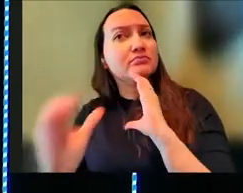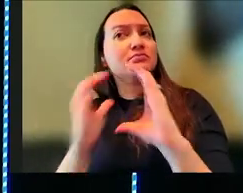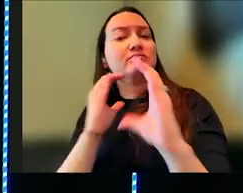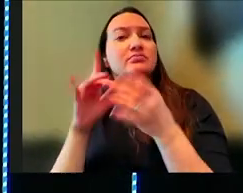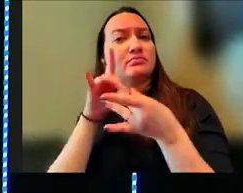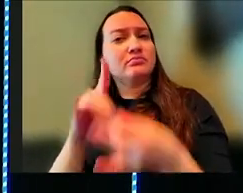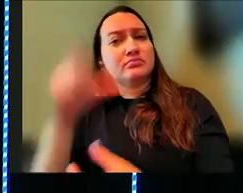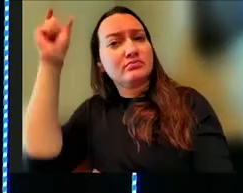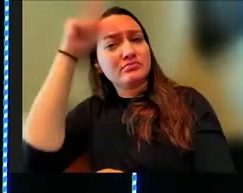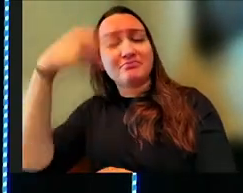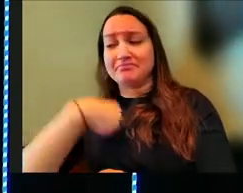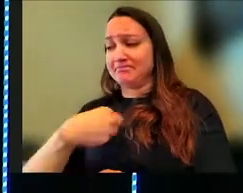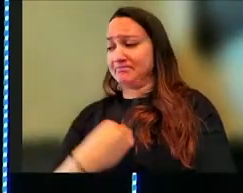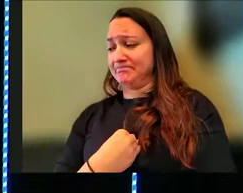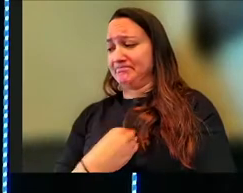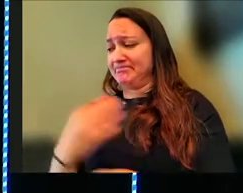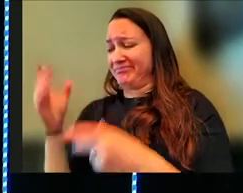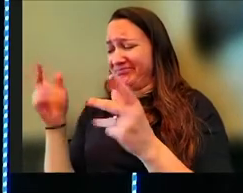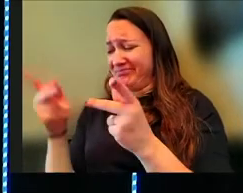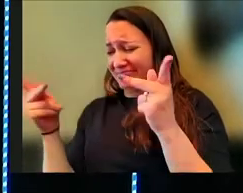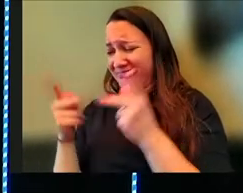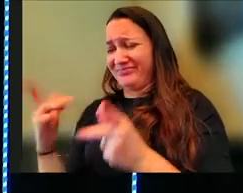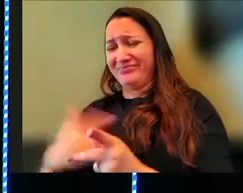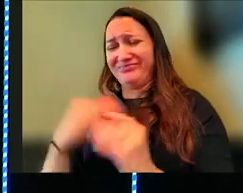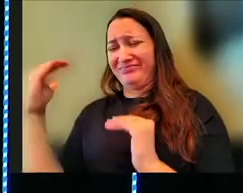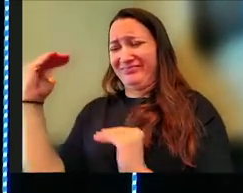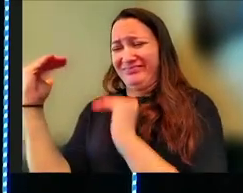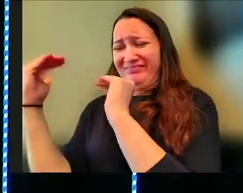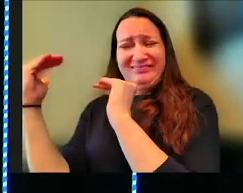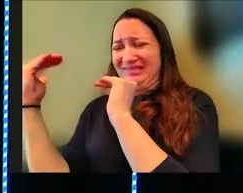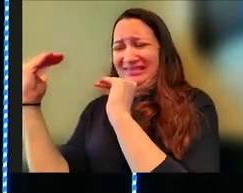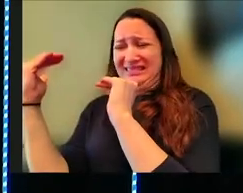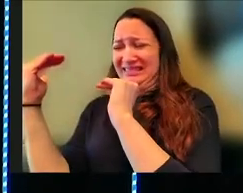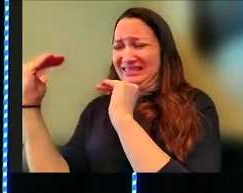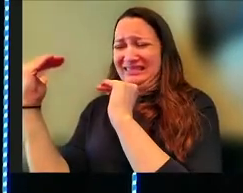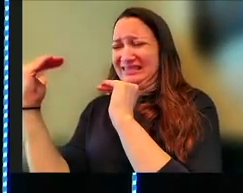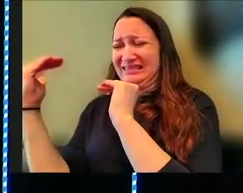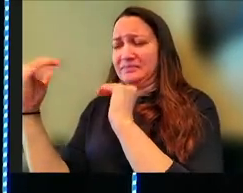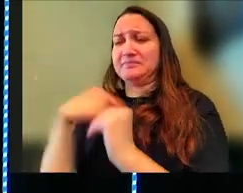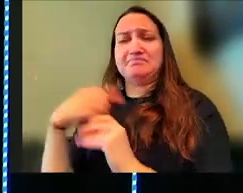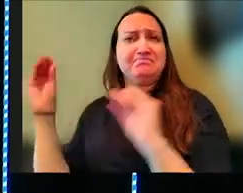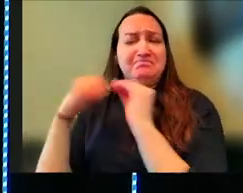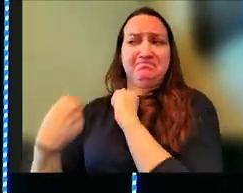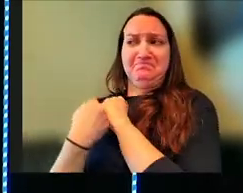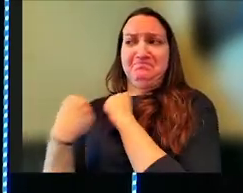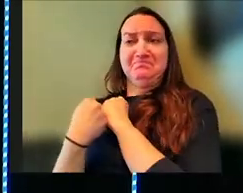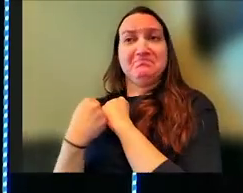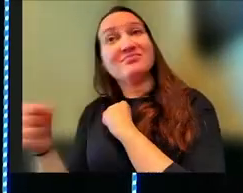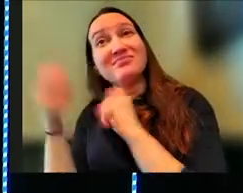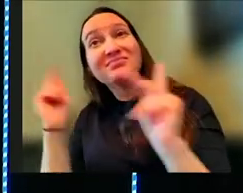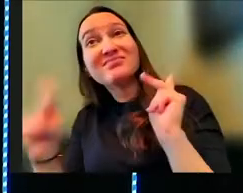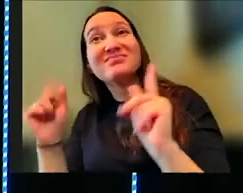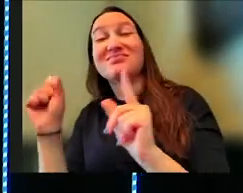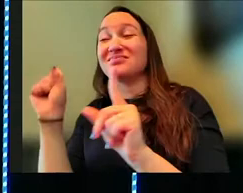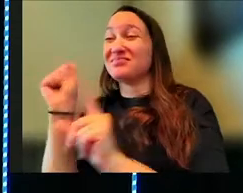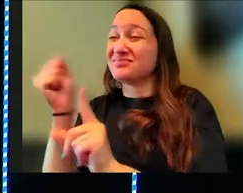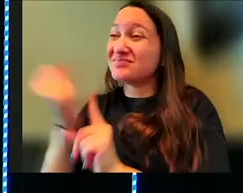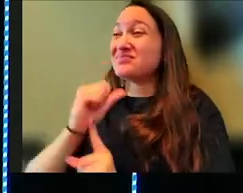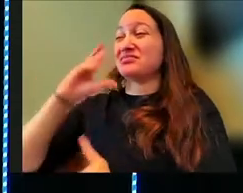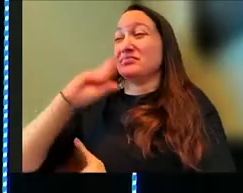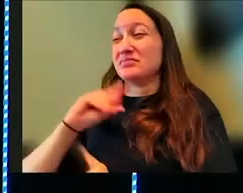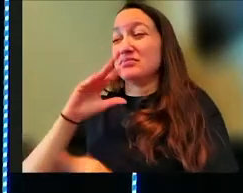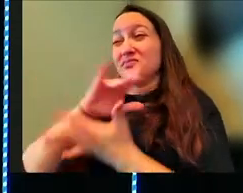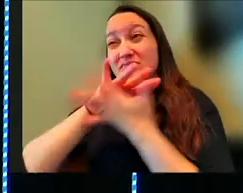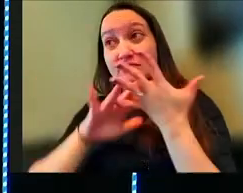I know I've been in spots where I didn't feel worthy of being able to go and get the support from my Heavenly Father, whether that was through other people, through situations, through experience, whatever it may be.